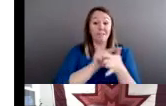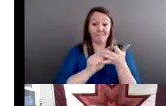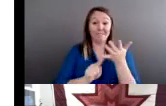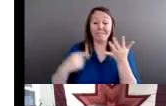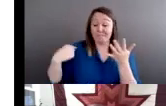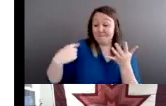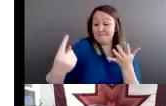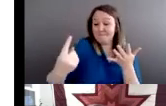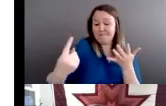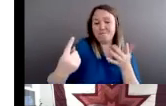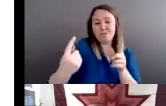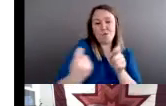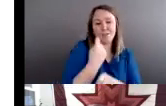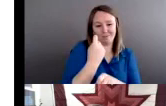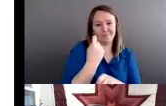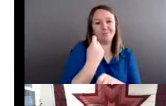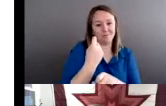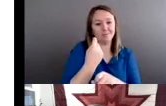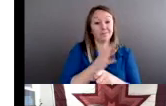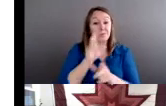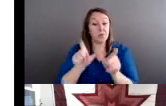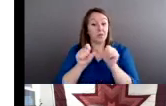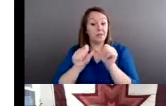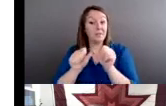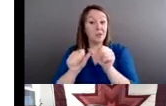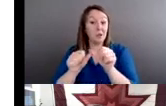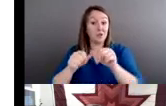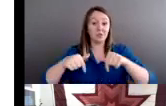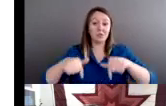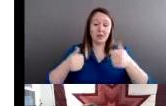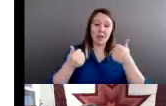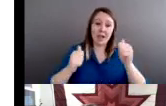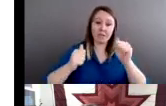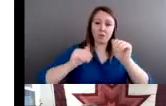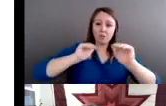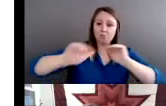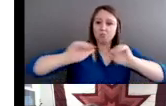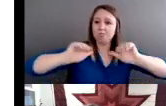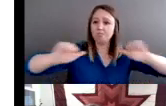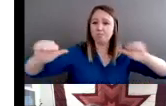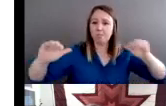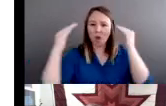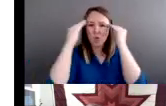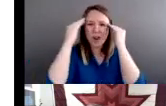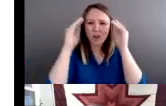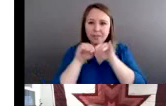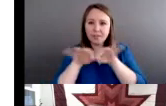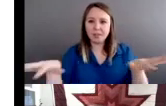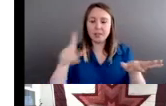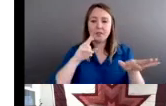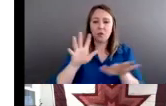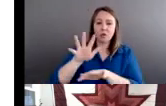continue in this effort to raise awareness about Indian reservation crime in the Supreme Court.